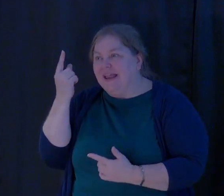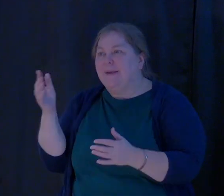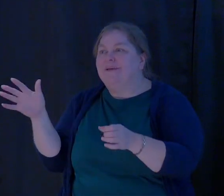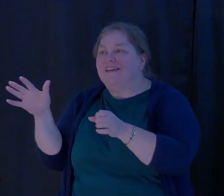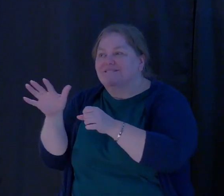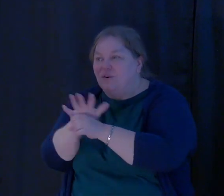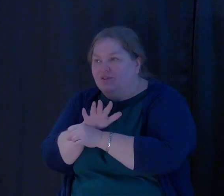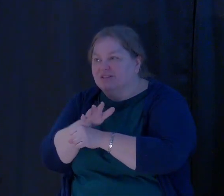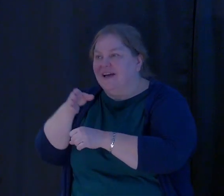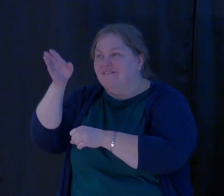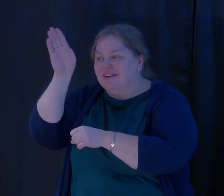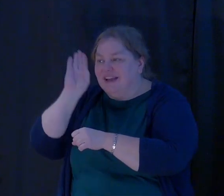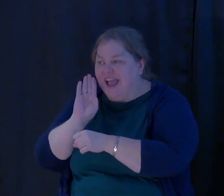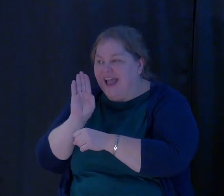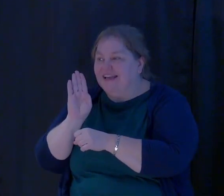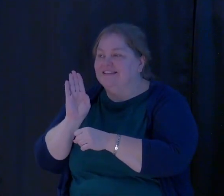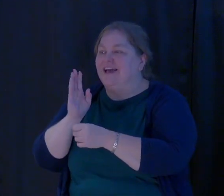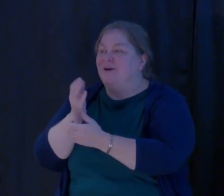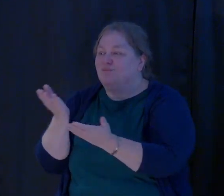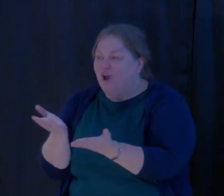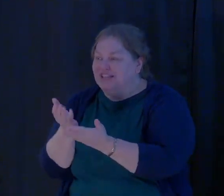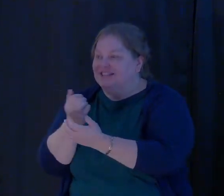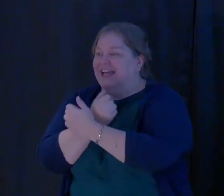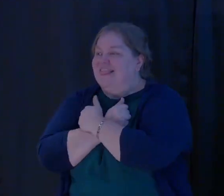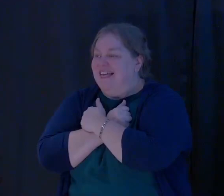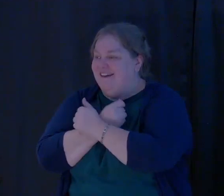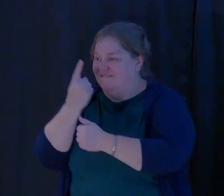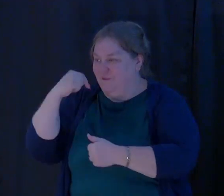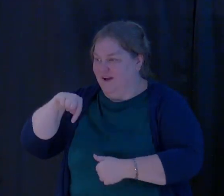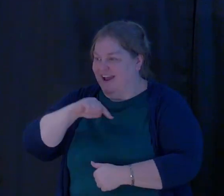of God's presence and love for us.